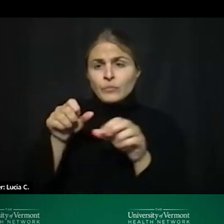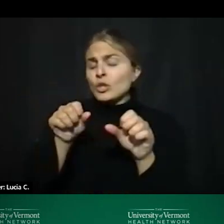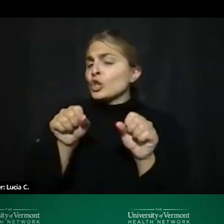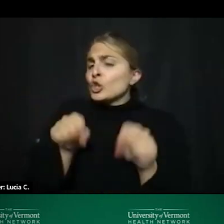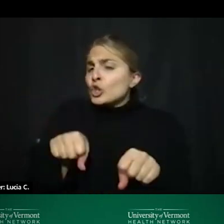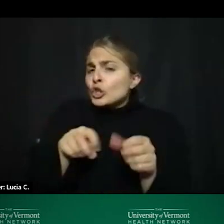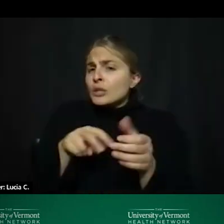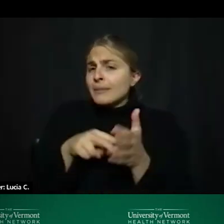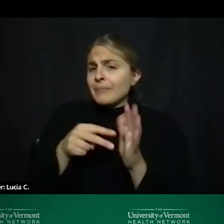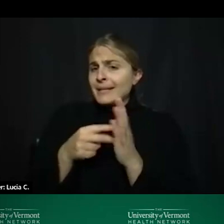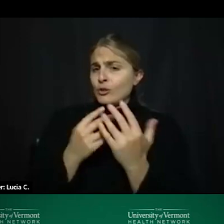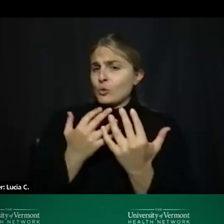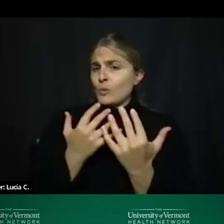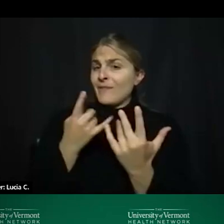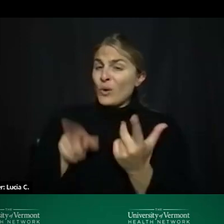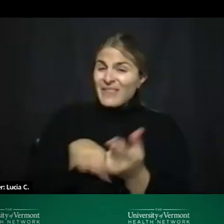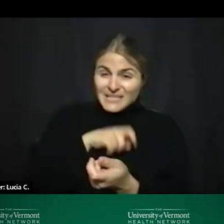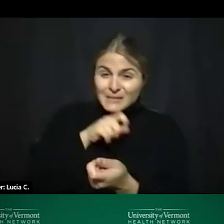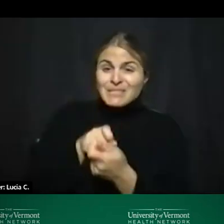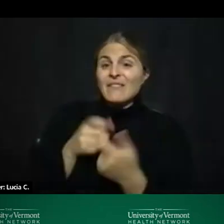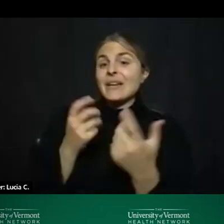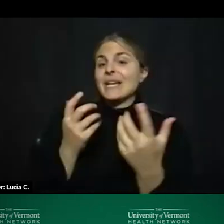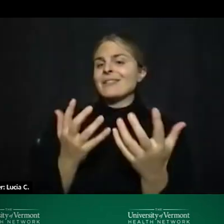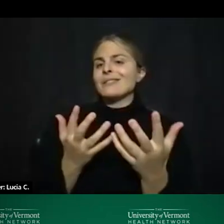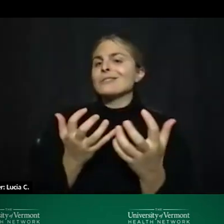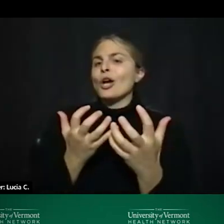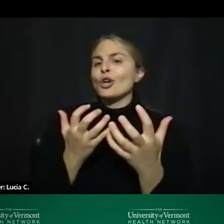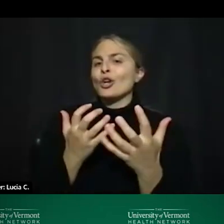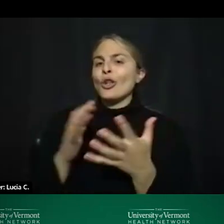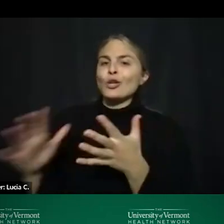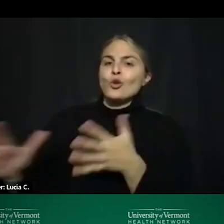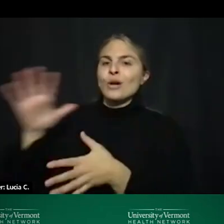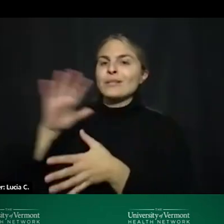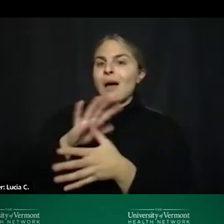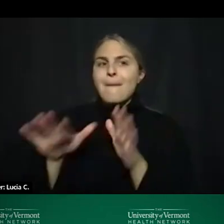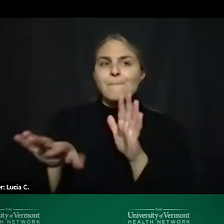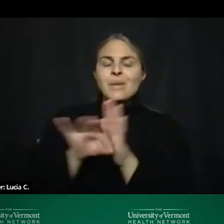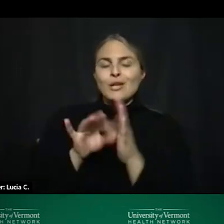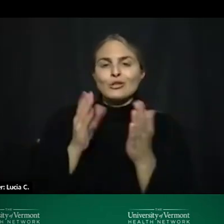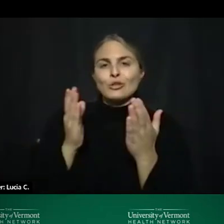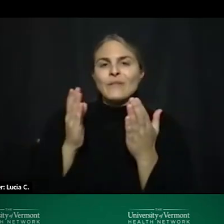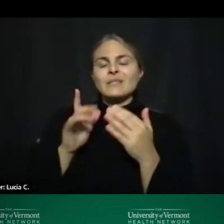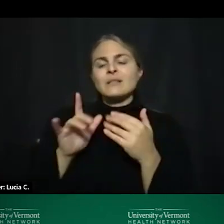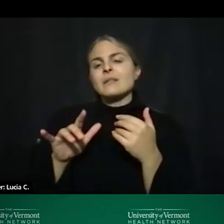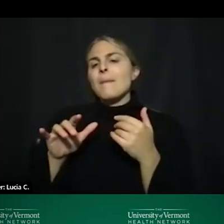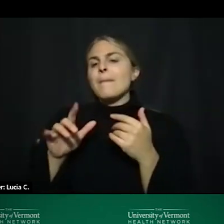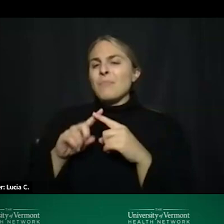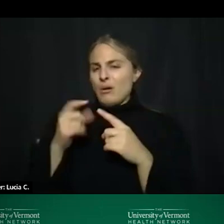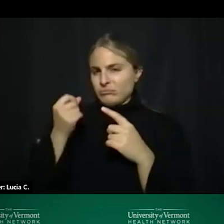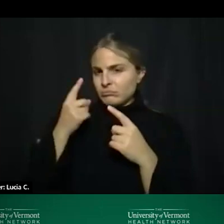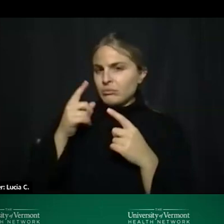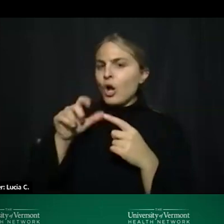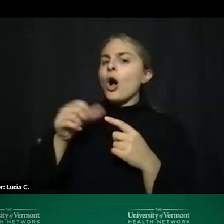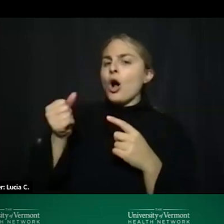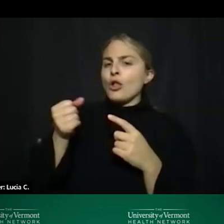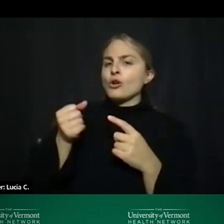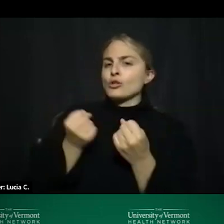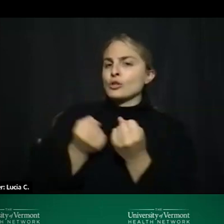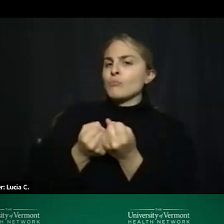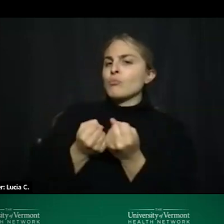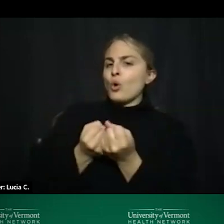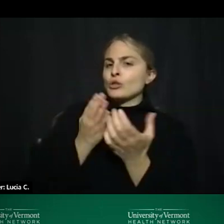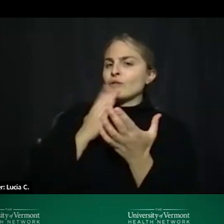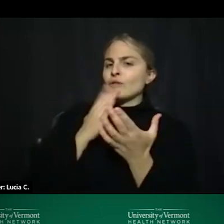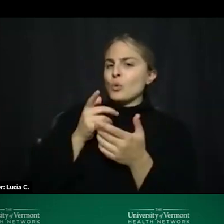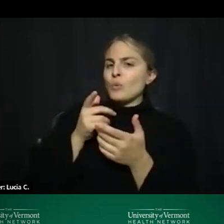for the desired service the first choice service and other supports are put in place until that service is available so